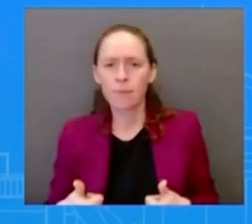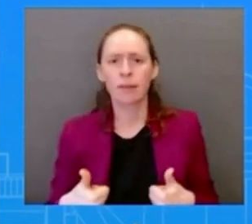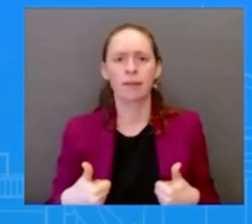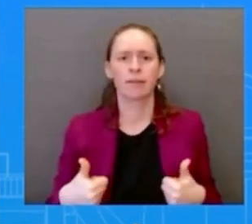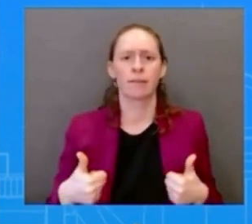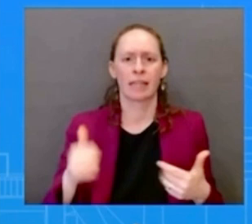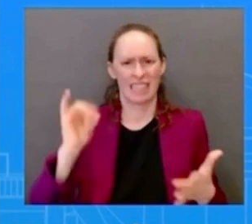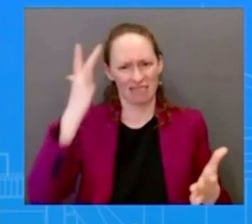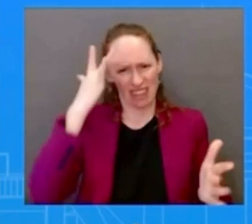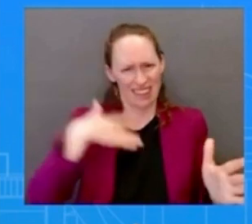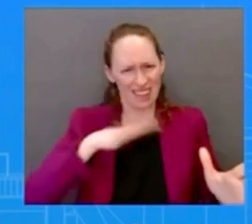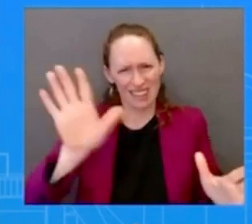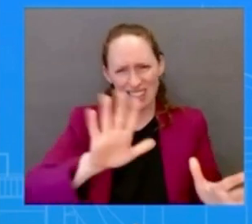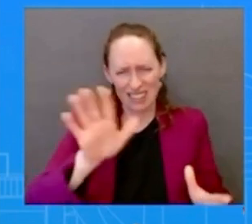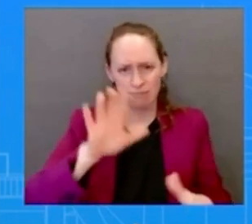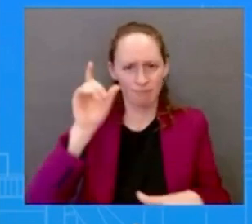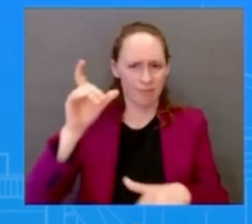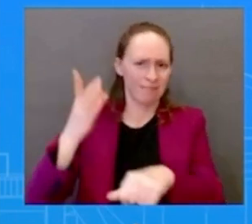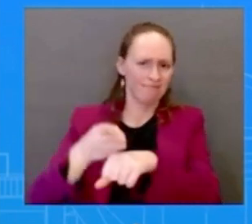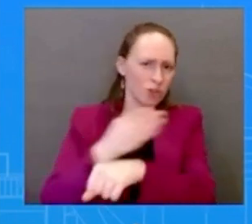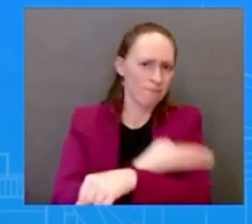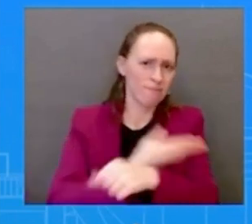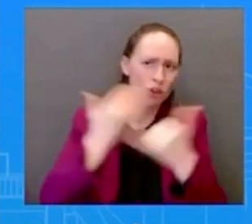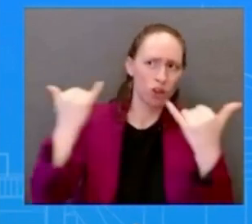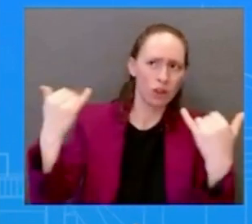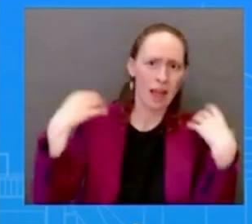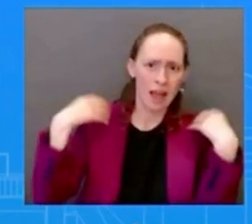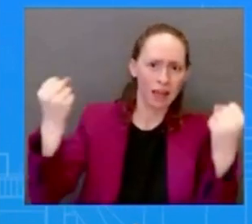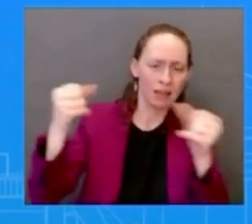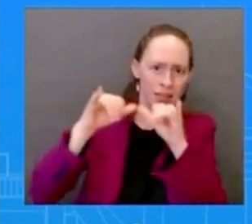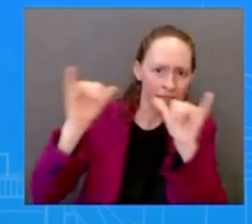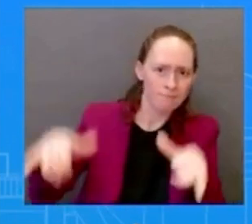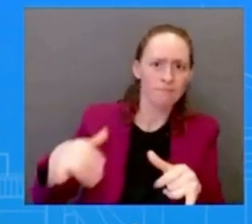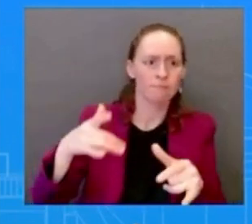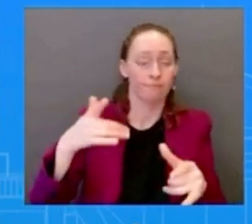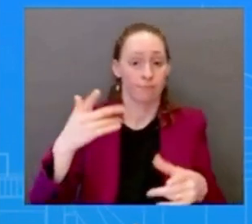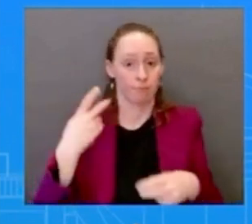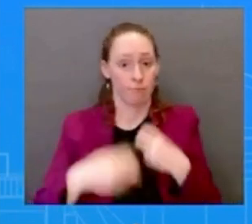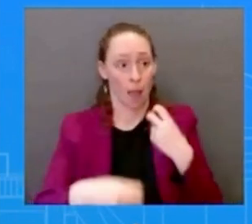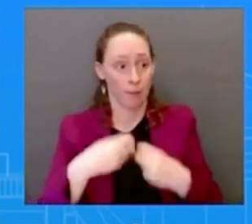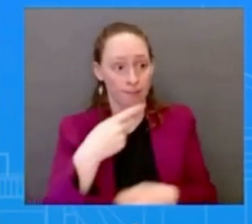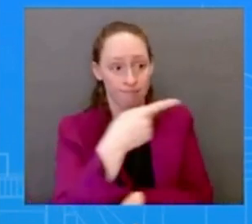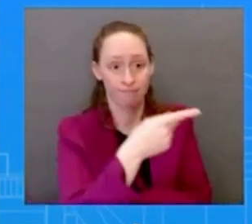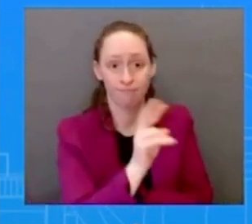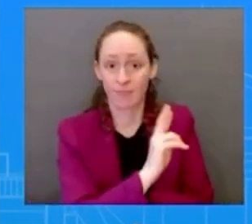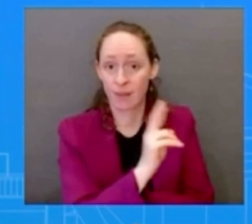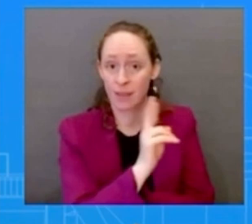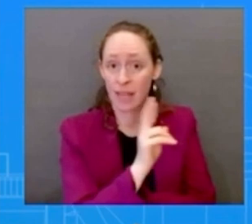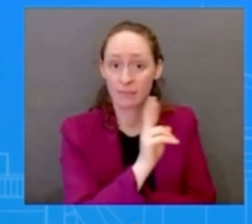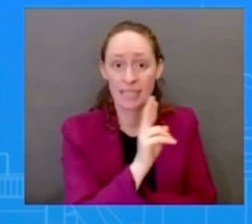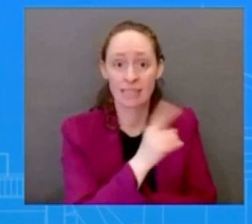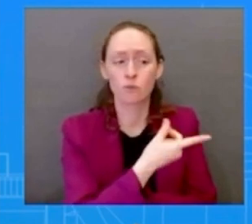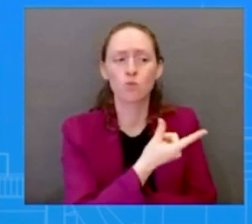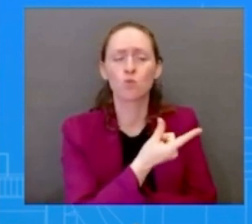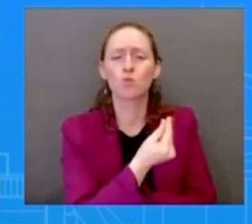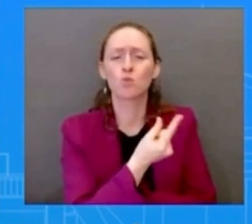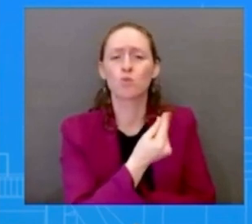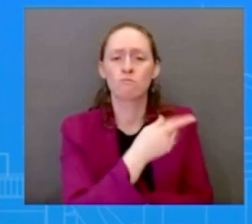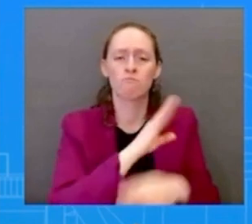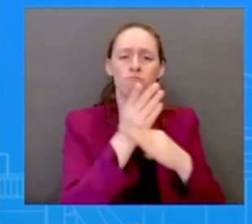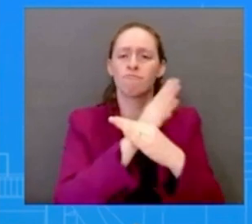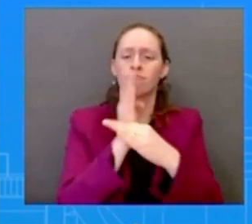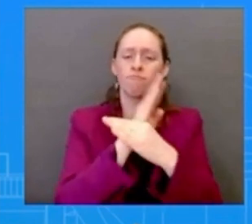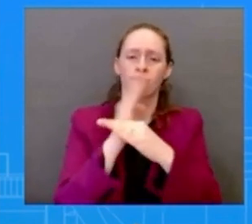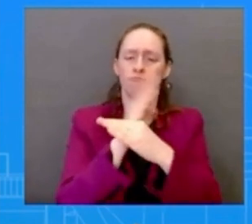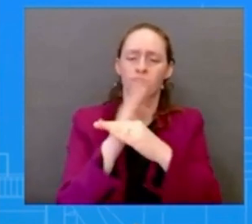but meanwhile what we're seeing from the other side what we're seeing from republicans are doing the they're doing the complete opposite which is consistent and on brand for